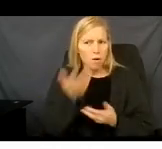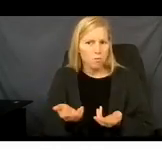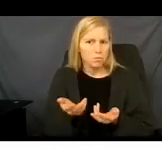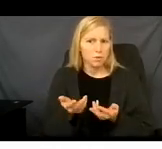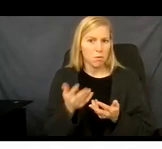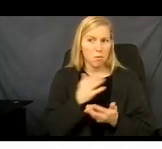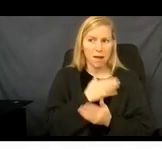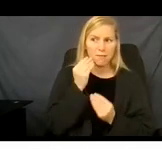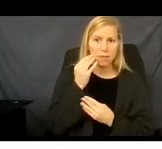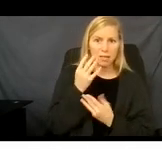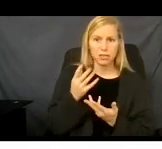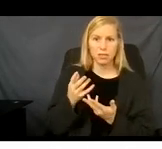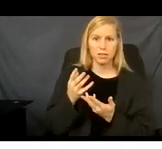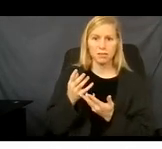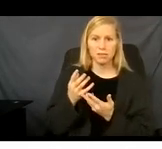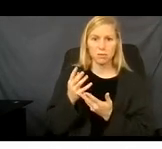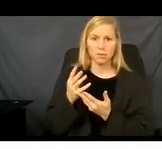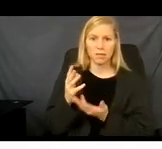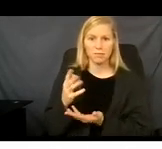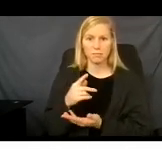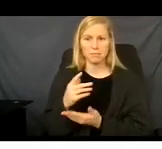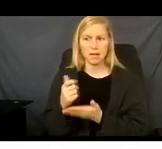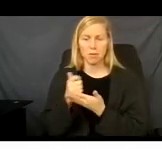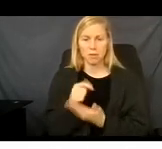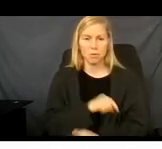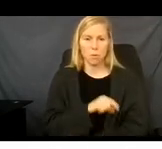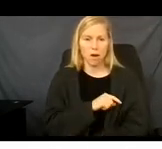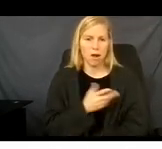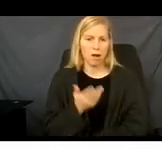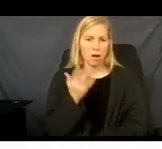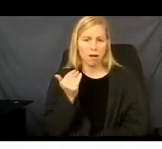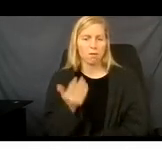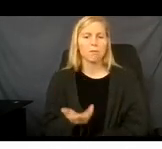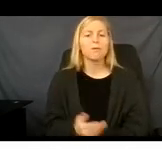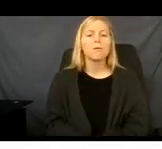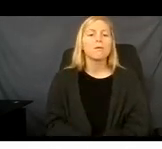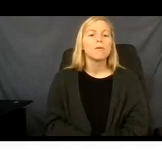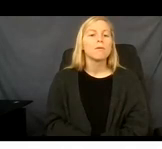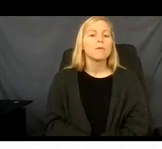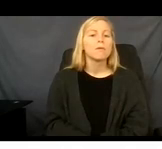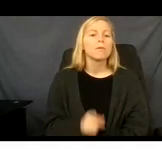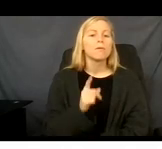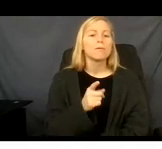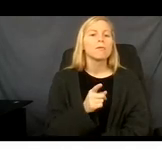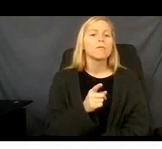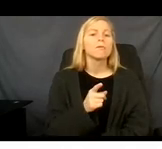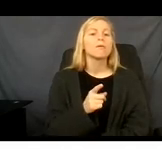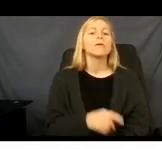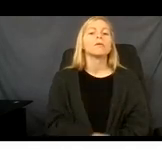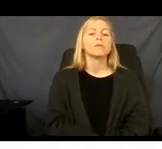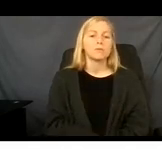Now we can see that parents or caretaker or single childless couple